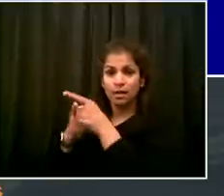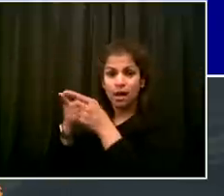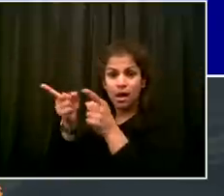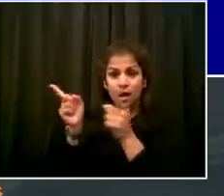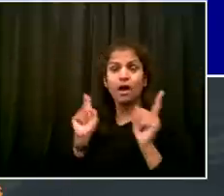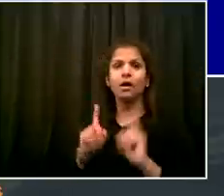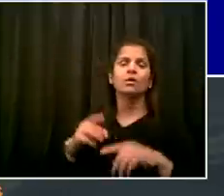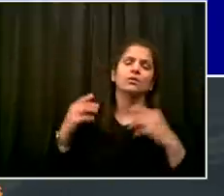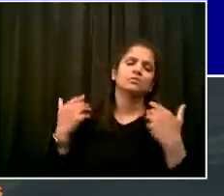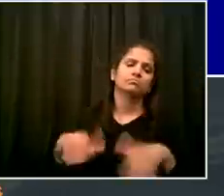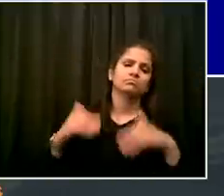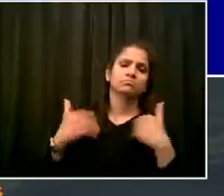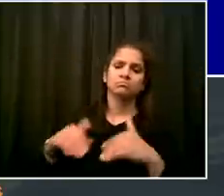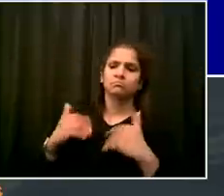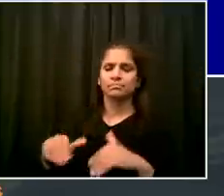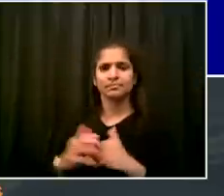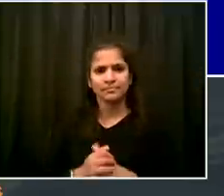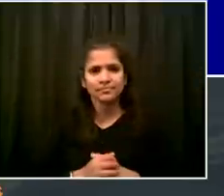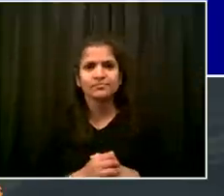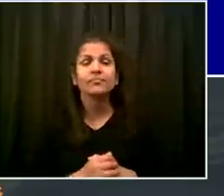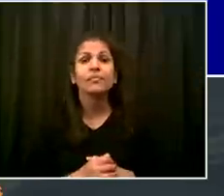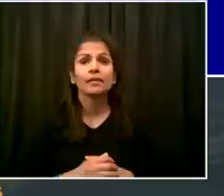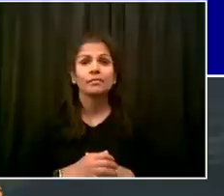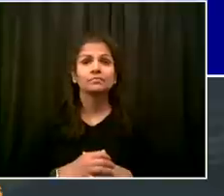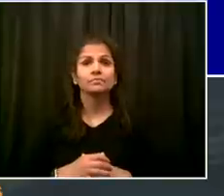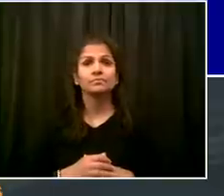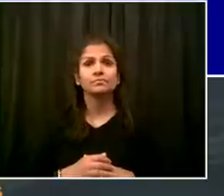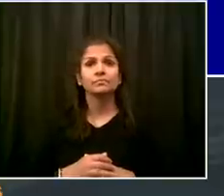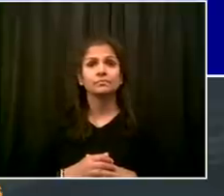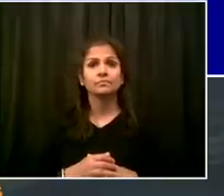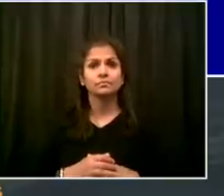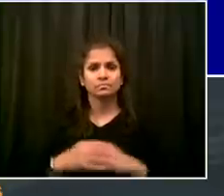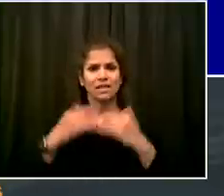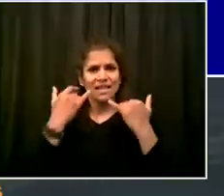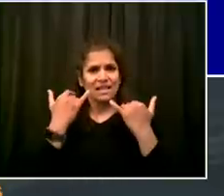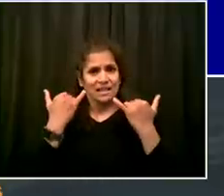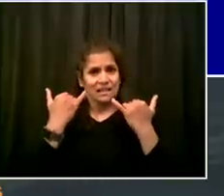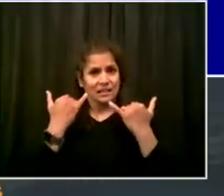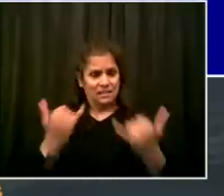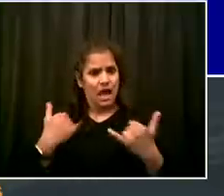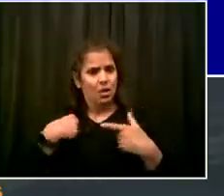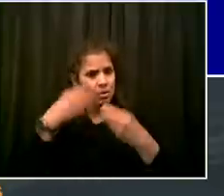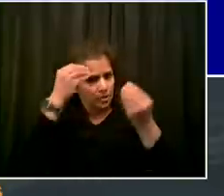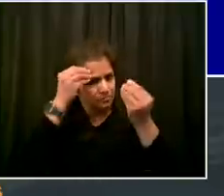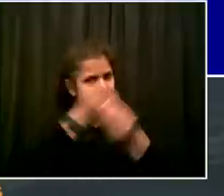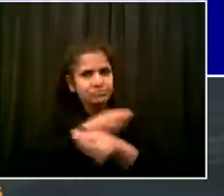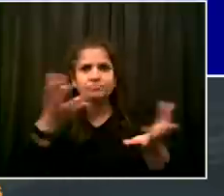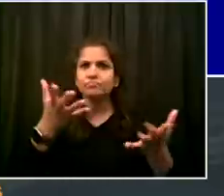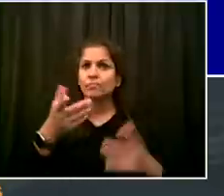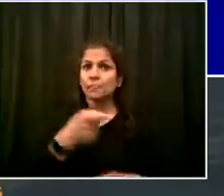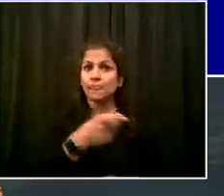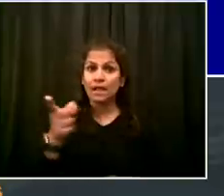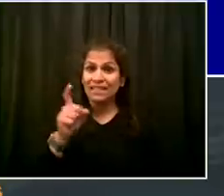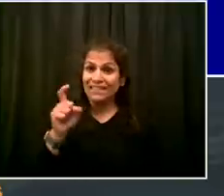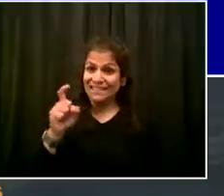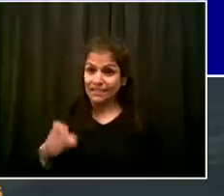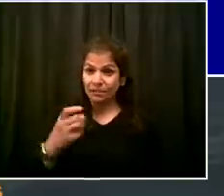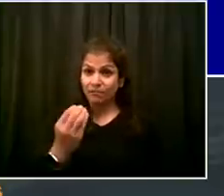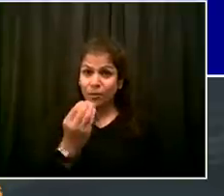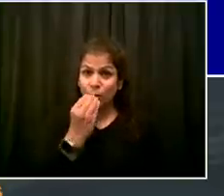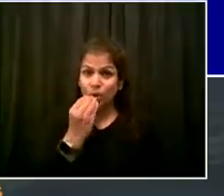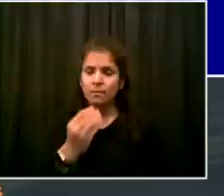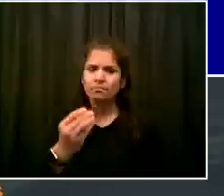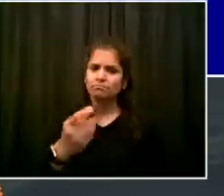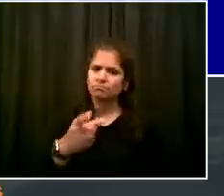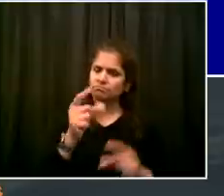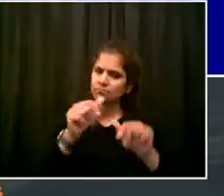And folks who are doing it as a labor of love. Now, anyone who needs a meal, a reminder, if you need to find out where you can